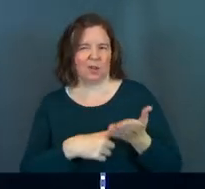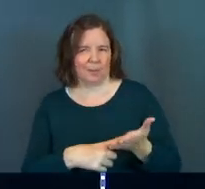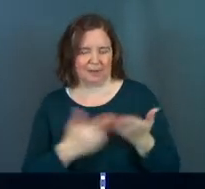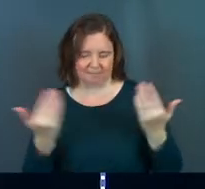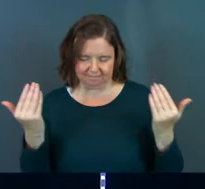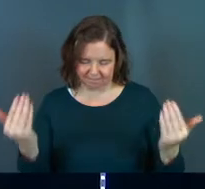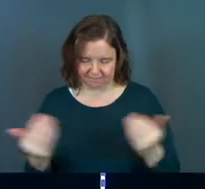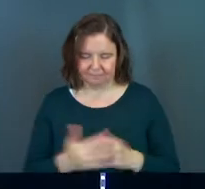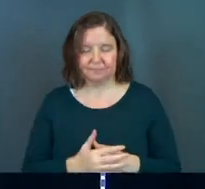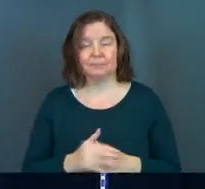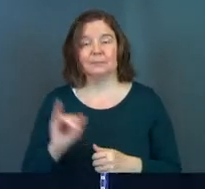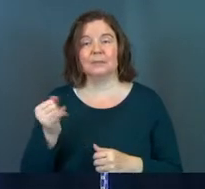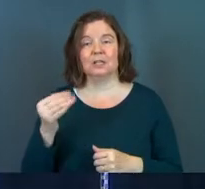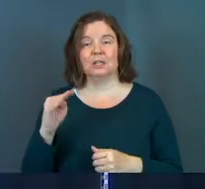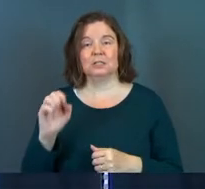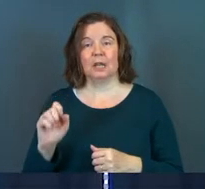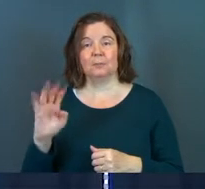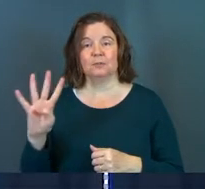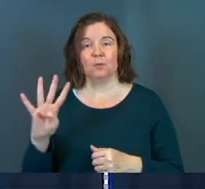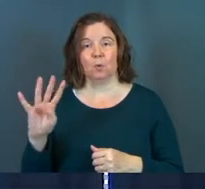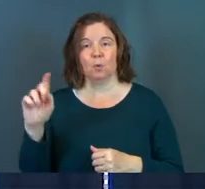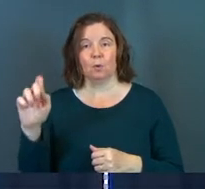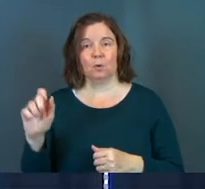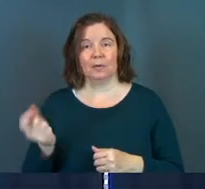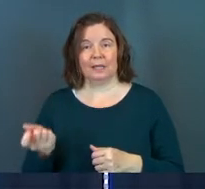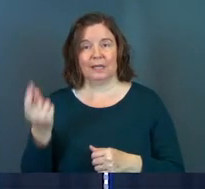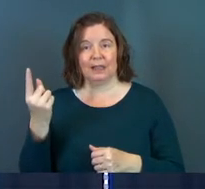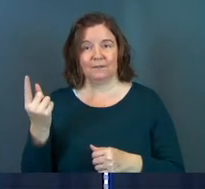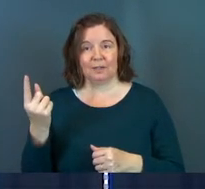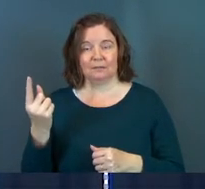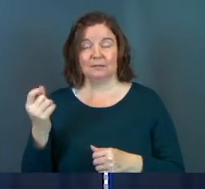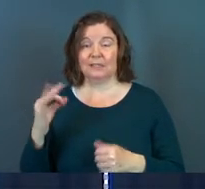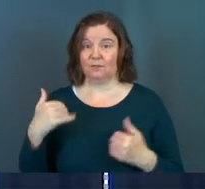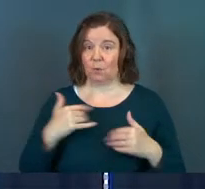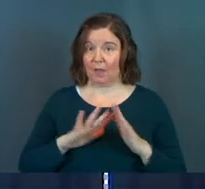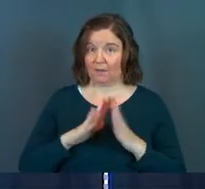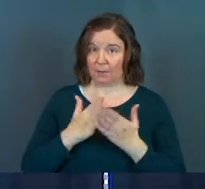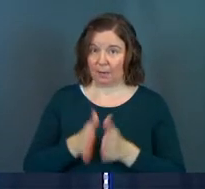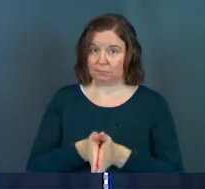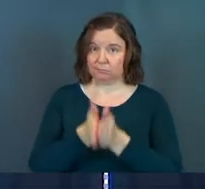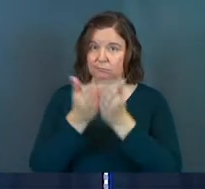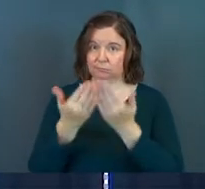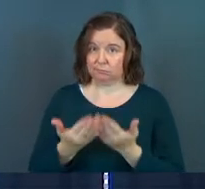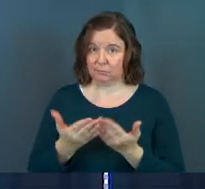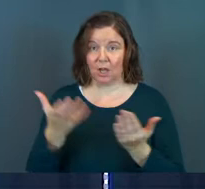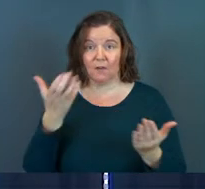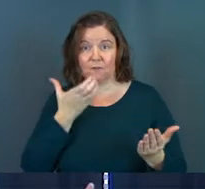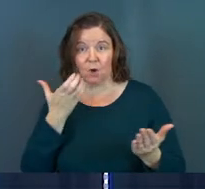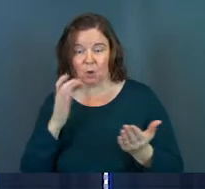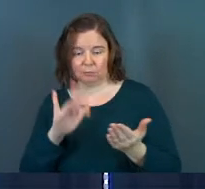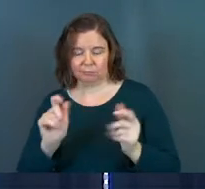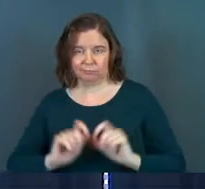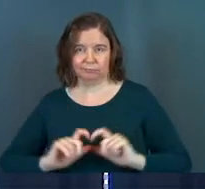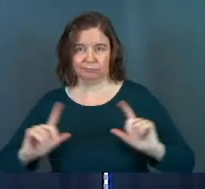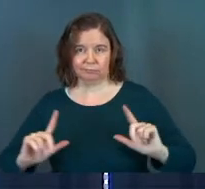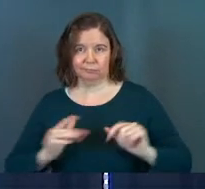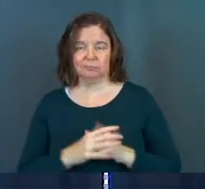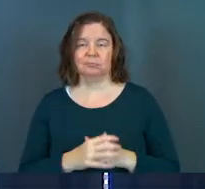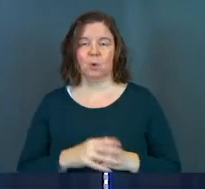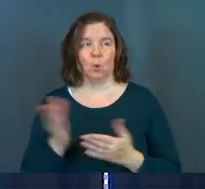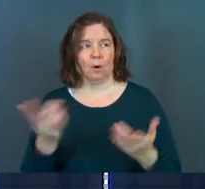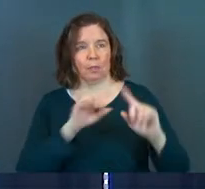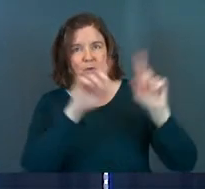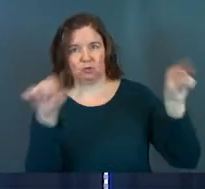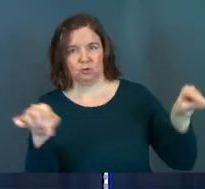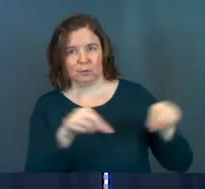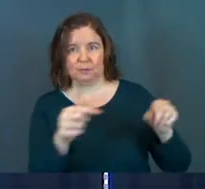it. So here we go. We're at James 4, verse 11 is where we're starting. If you have your Bible, pull that out. You've got your phone, great. If not, we've got it on the screens right here.